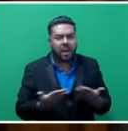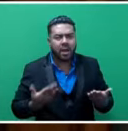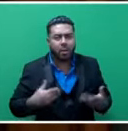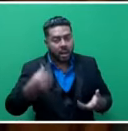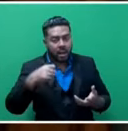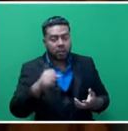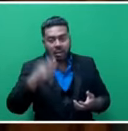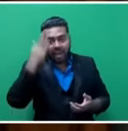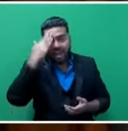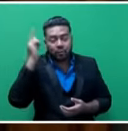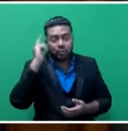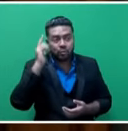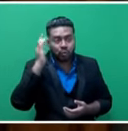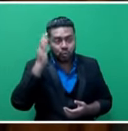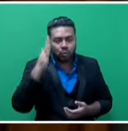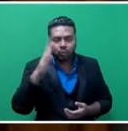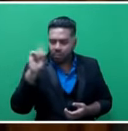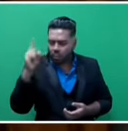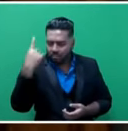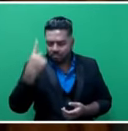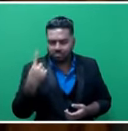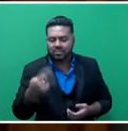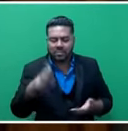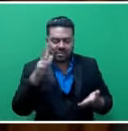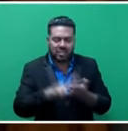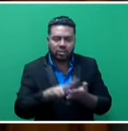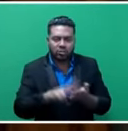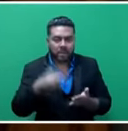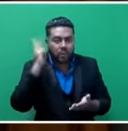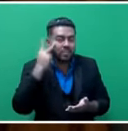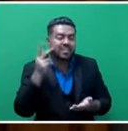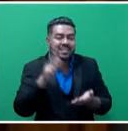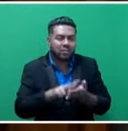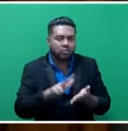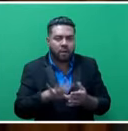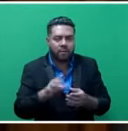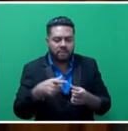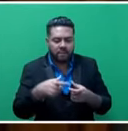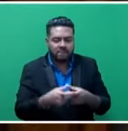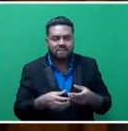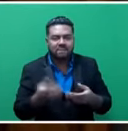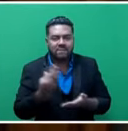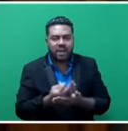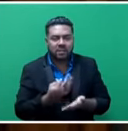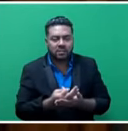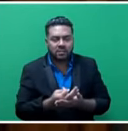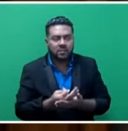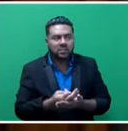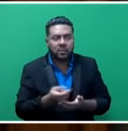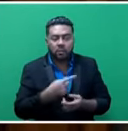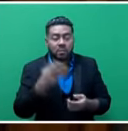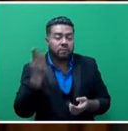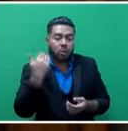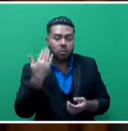the head of school to be the principal signatory of the funds. In the recent past, it was the managers of the schools and the delegated reps